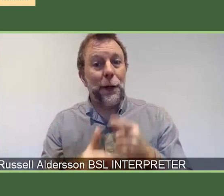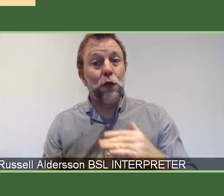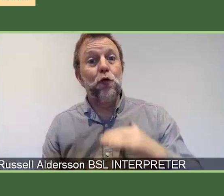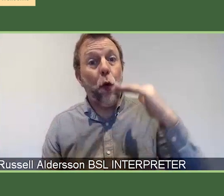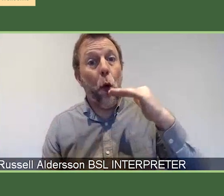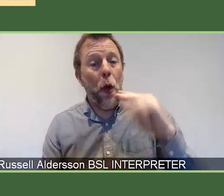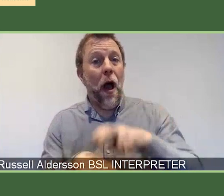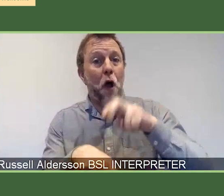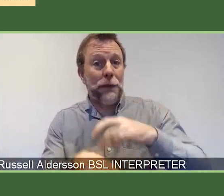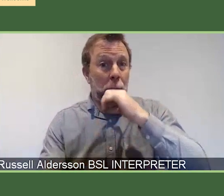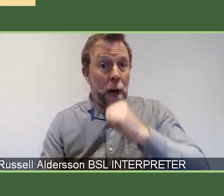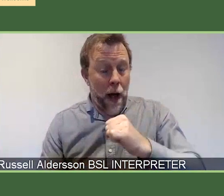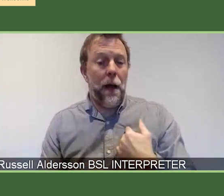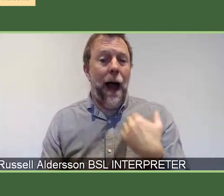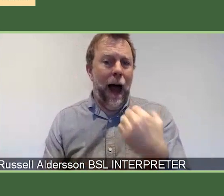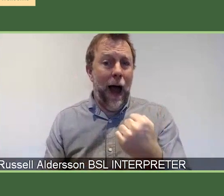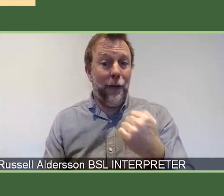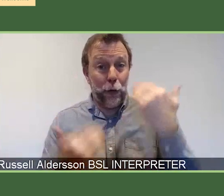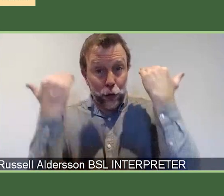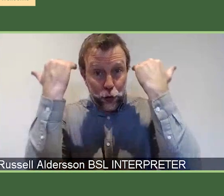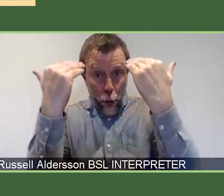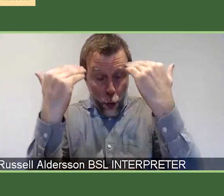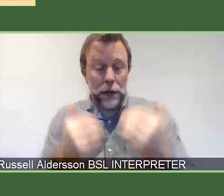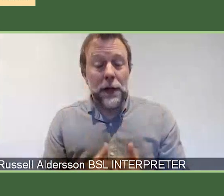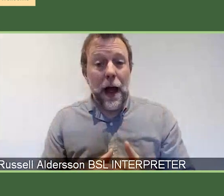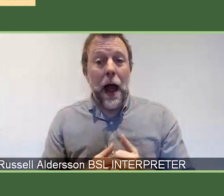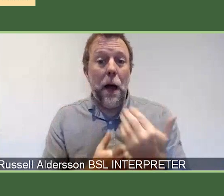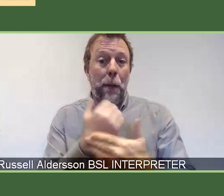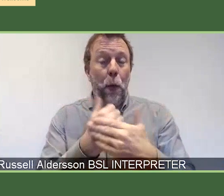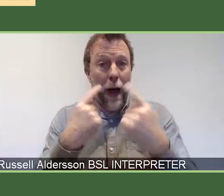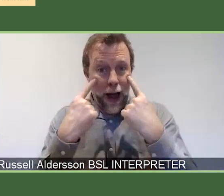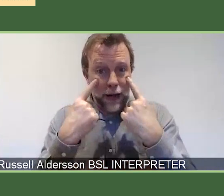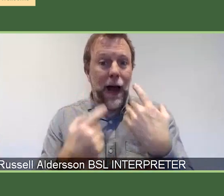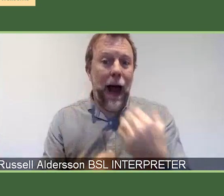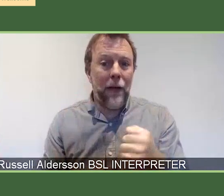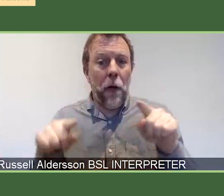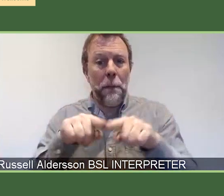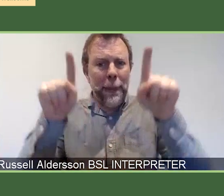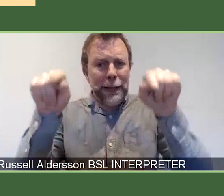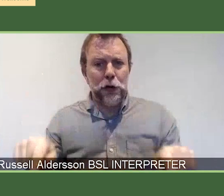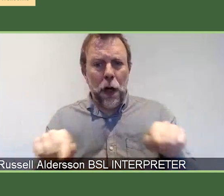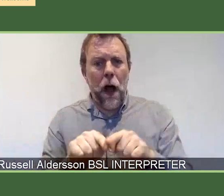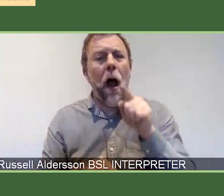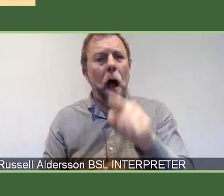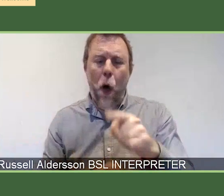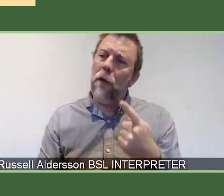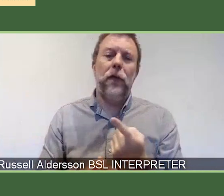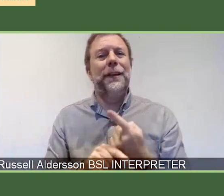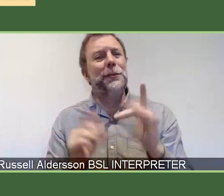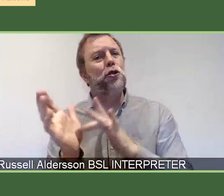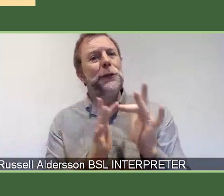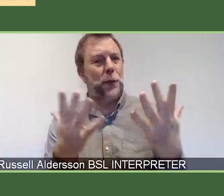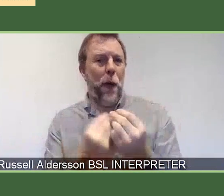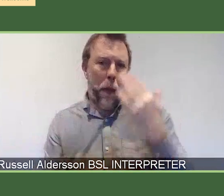and I've got short dark hair and blue eyes and I have a picture of a Madonna behind me